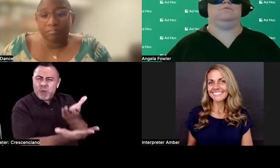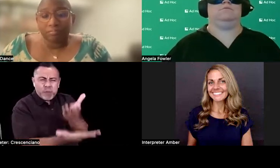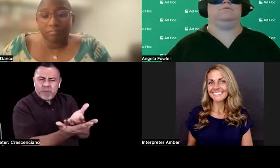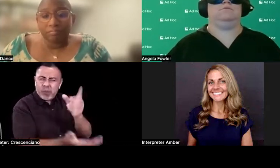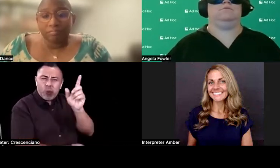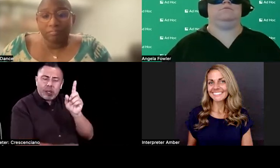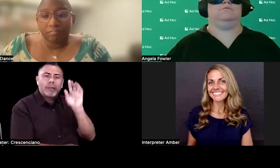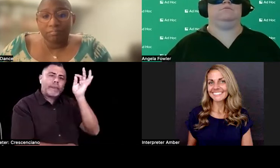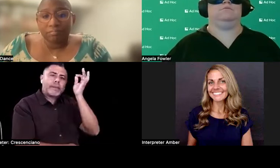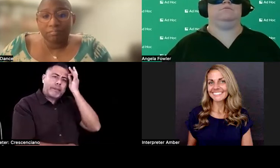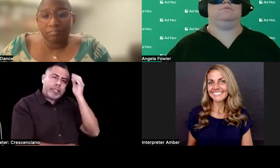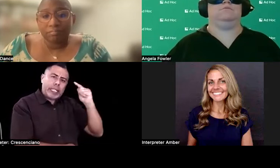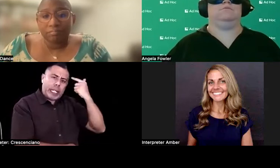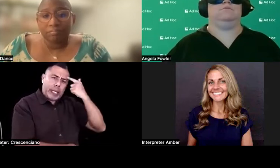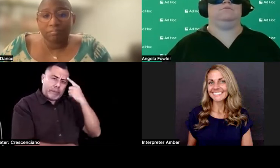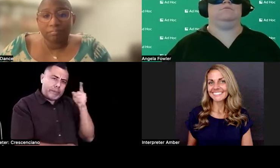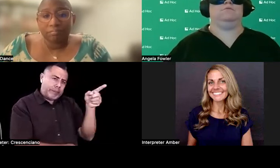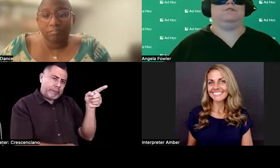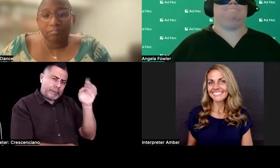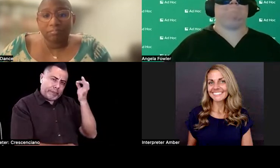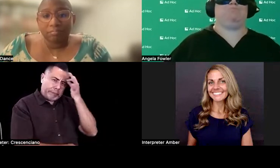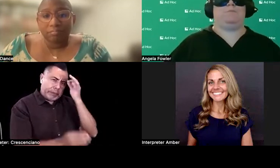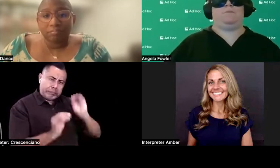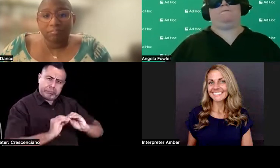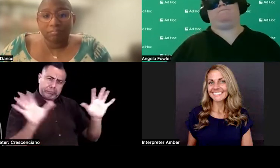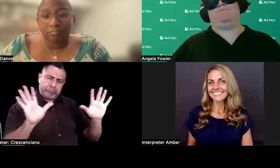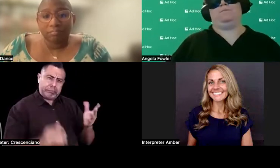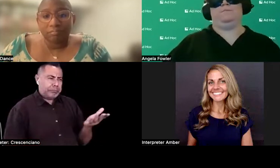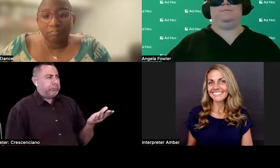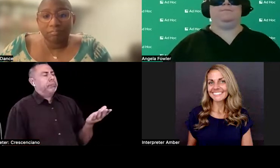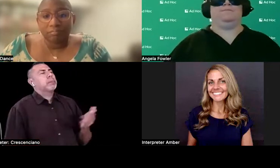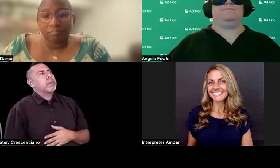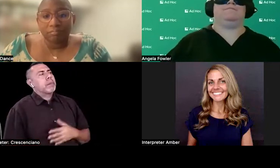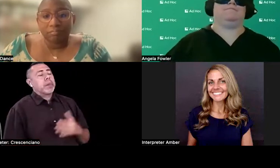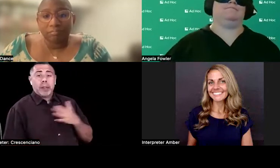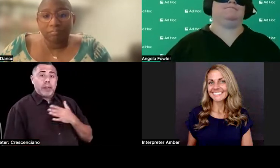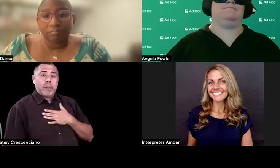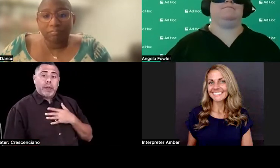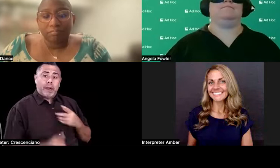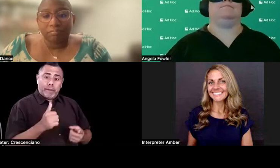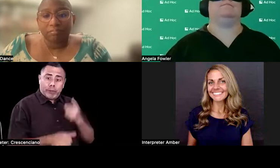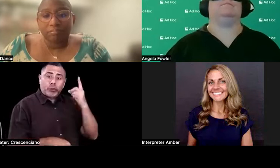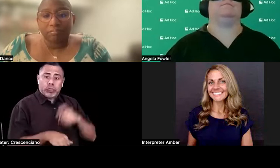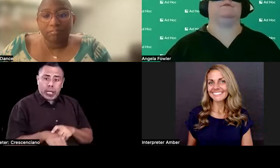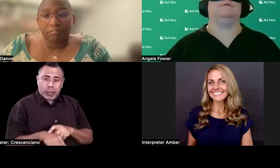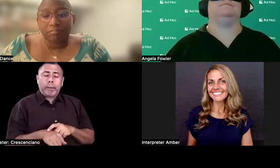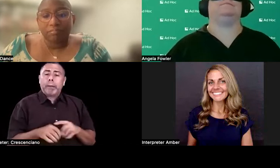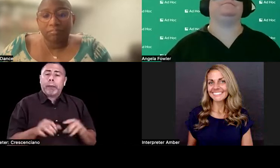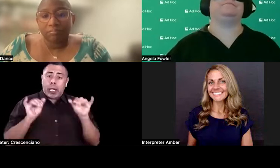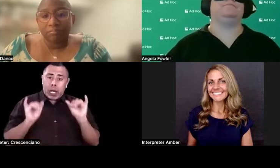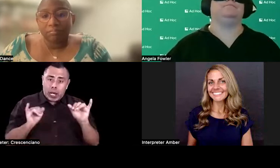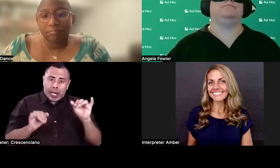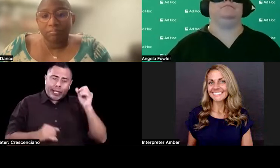And the first time that I really became aware of, of just how